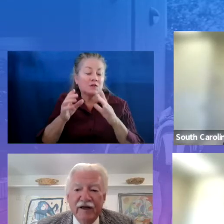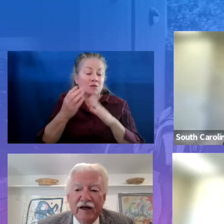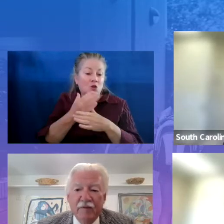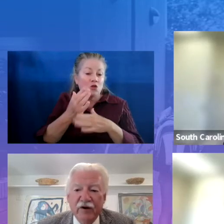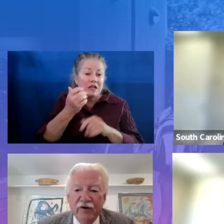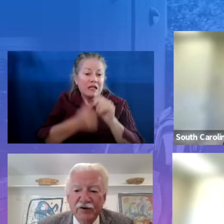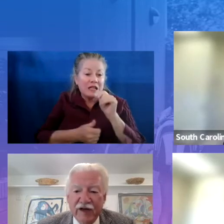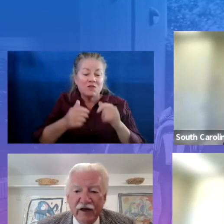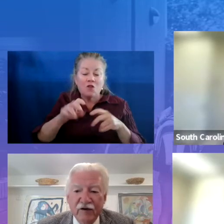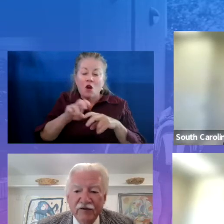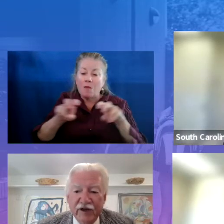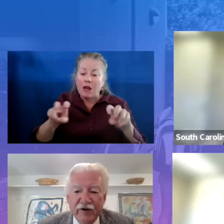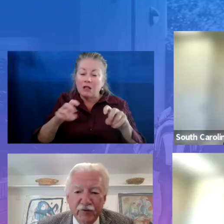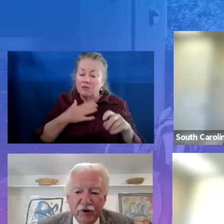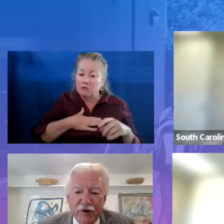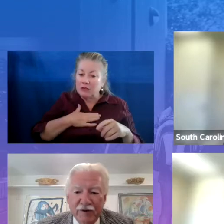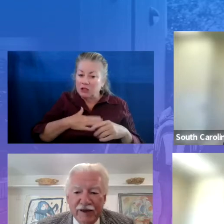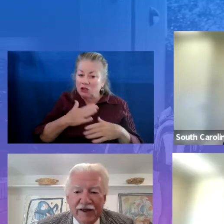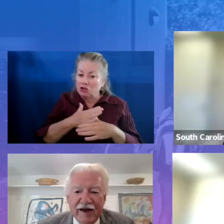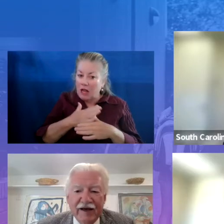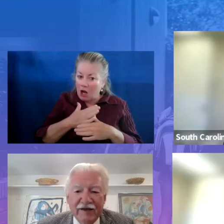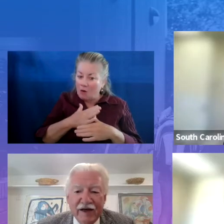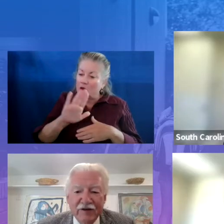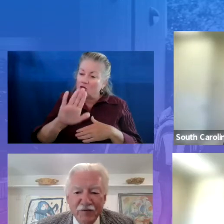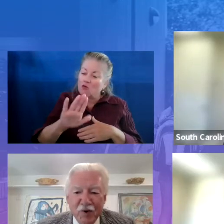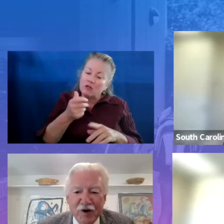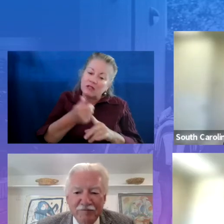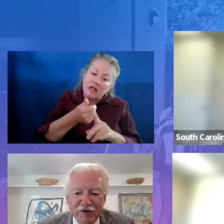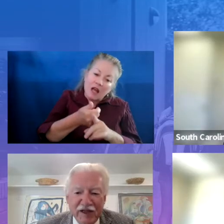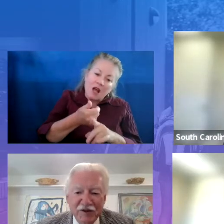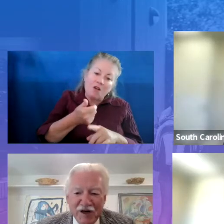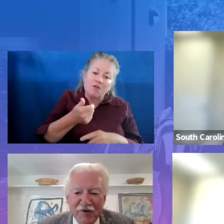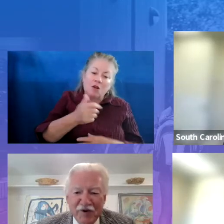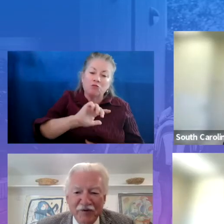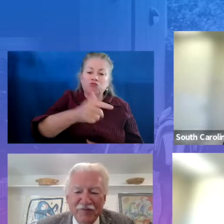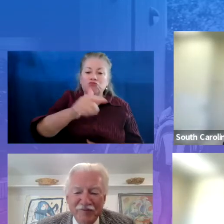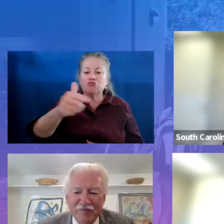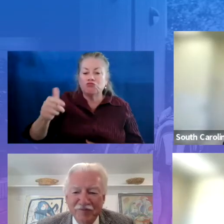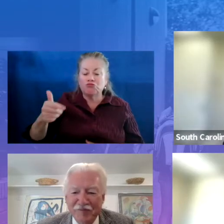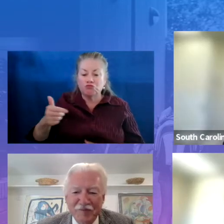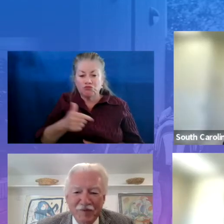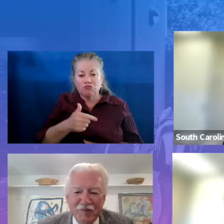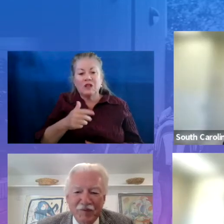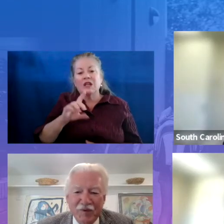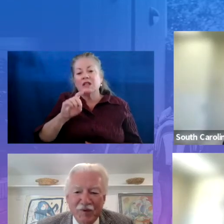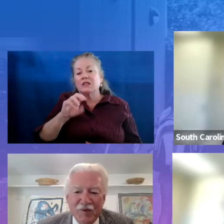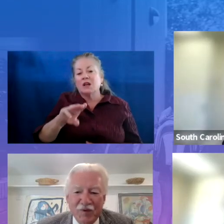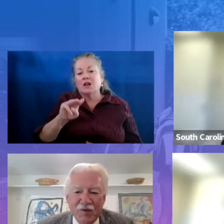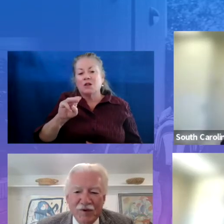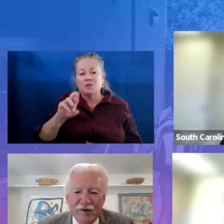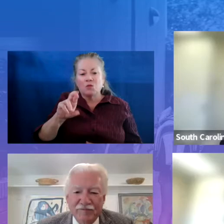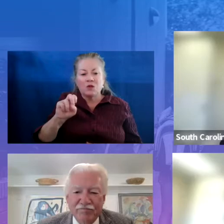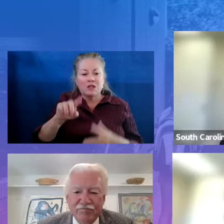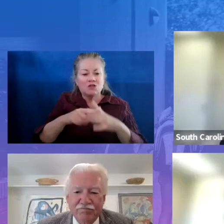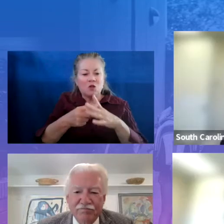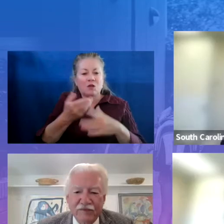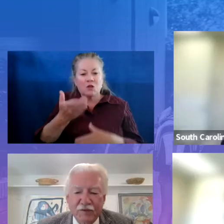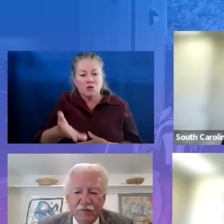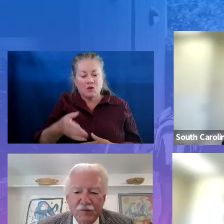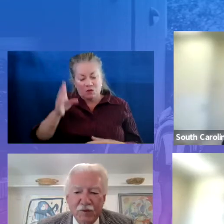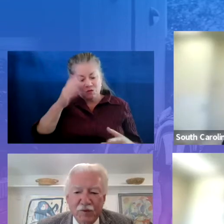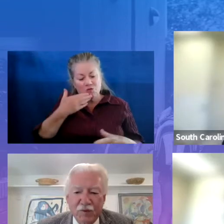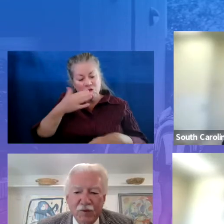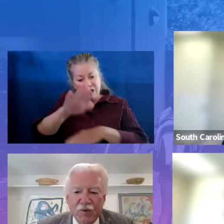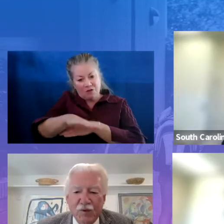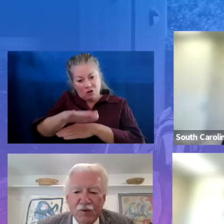bit about yourselves and your role. Dr. Moore, let's start with you. Good afternoon. My name is Sabrina